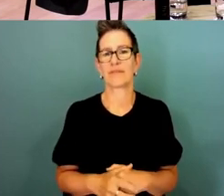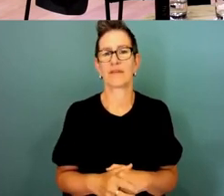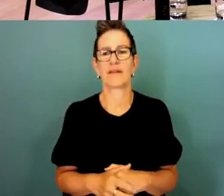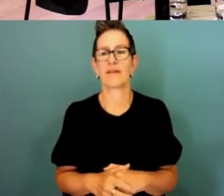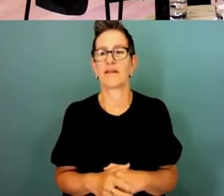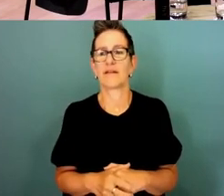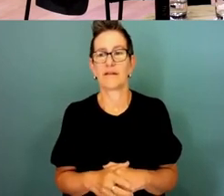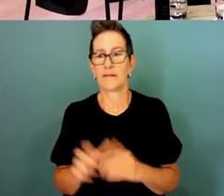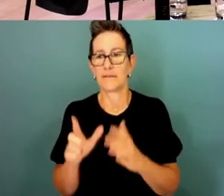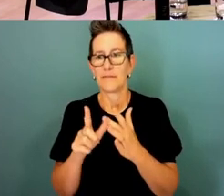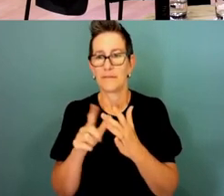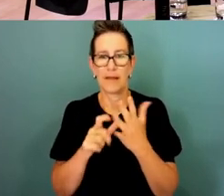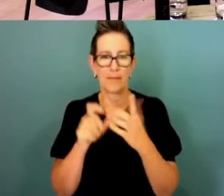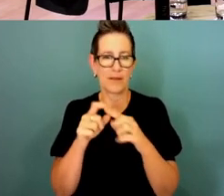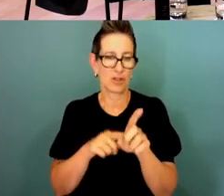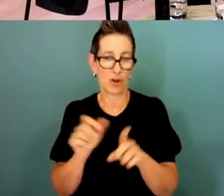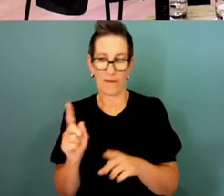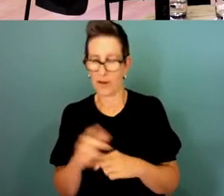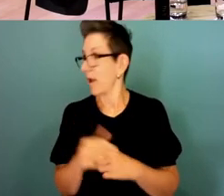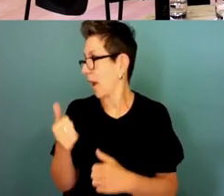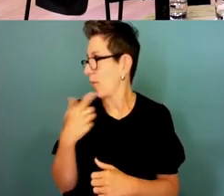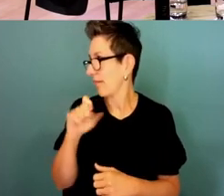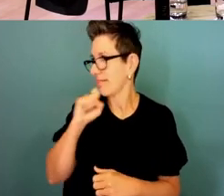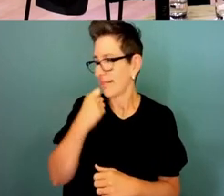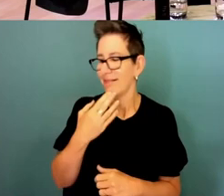Jodie why don't you go first I will thank you